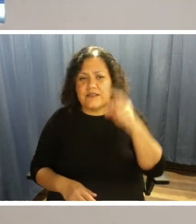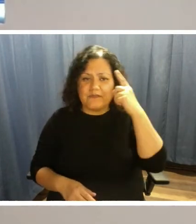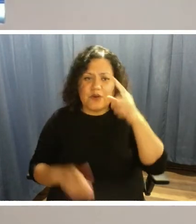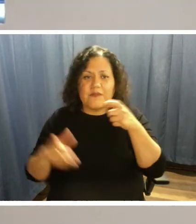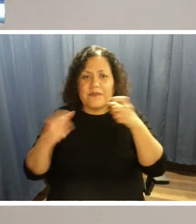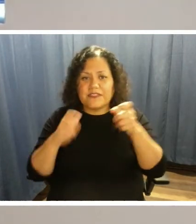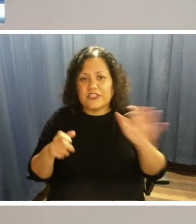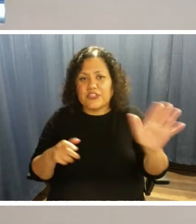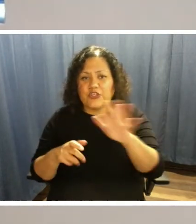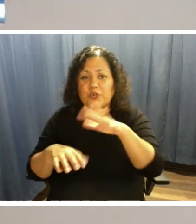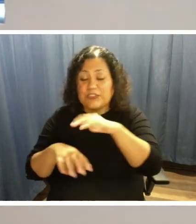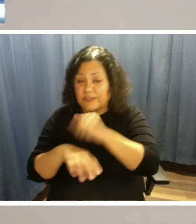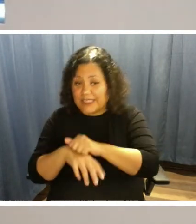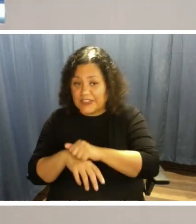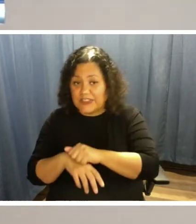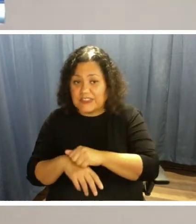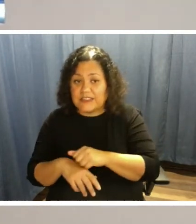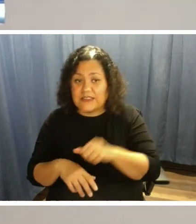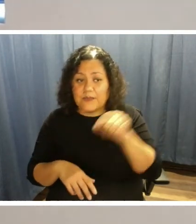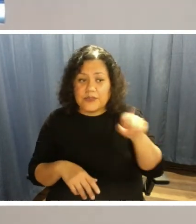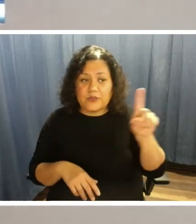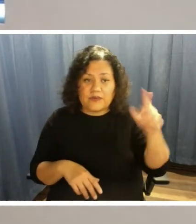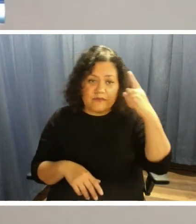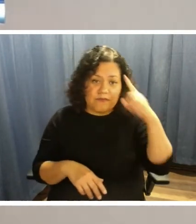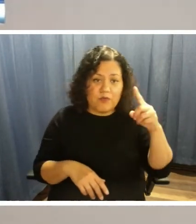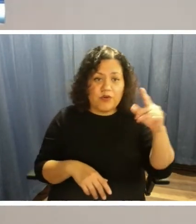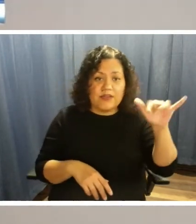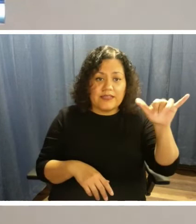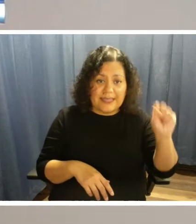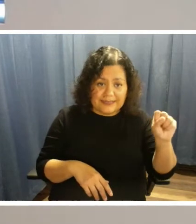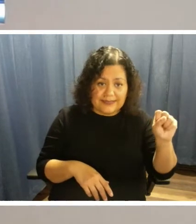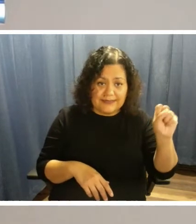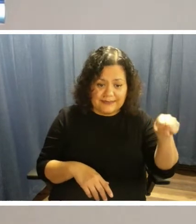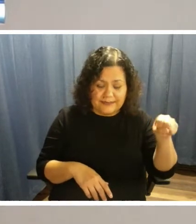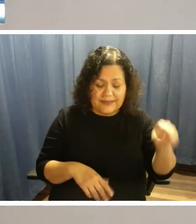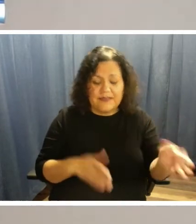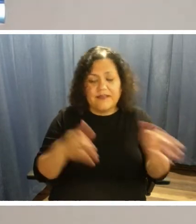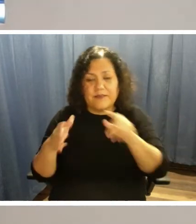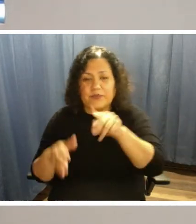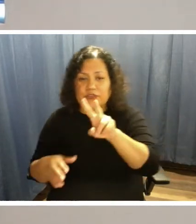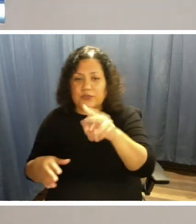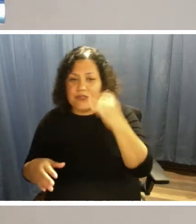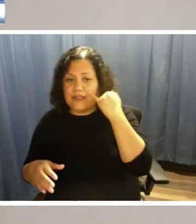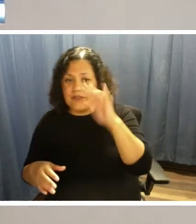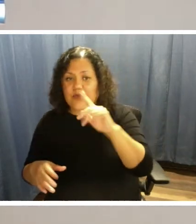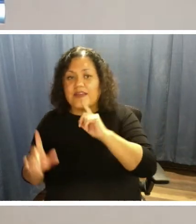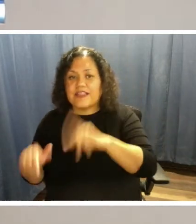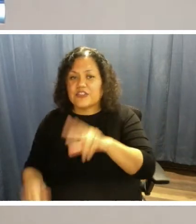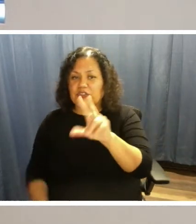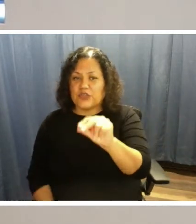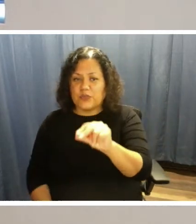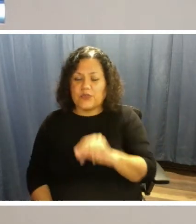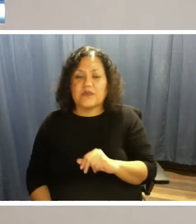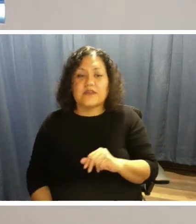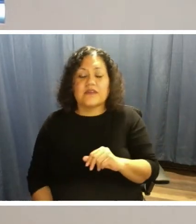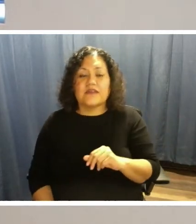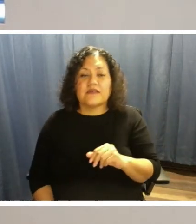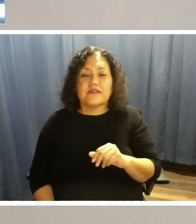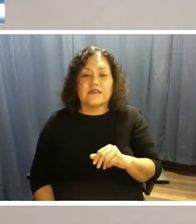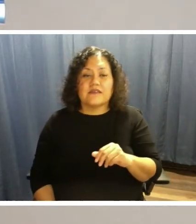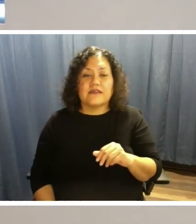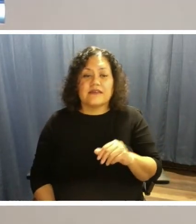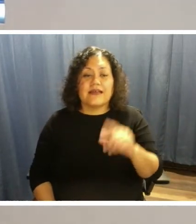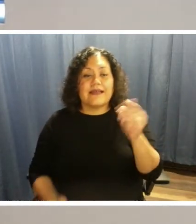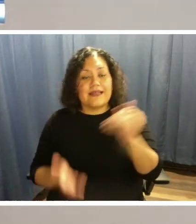reservations? Press 1 if the answer is yes. Press 2 if the answer is no to the question, are you